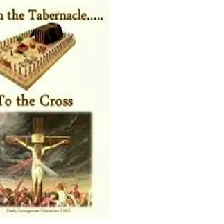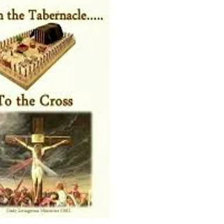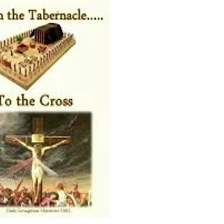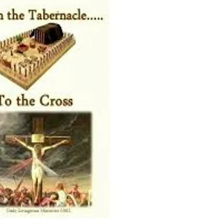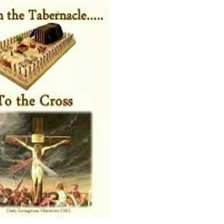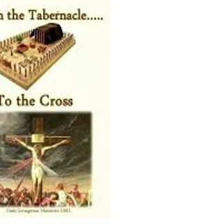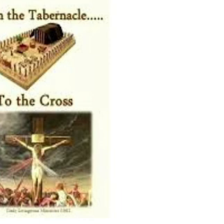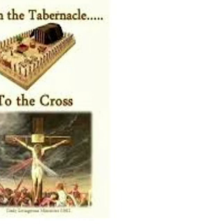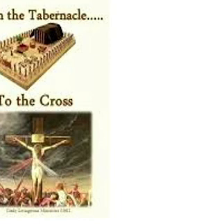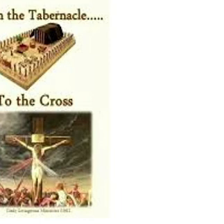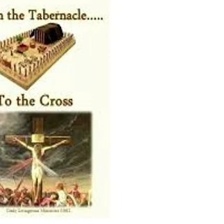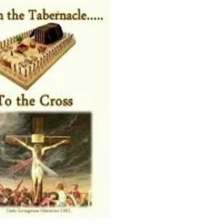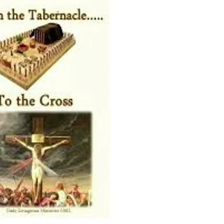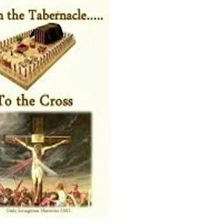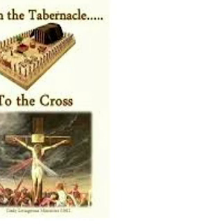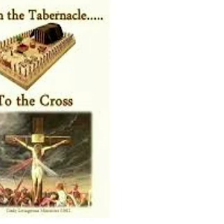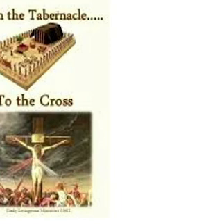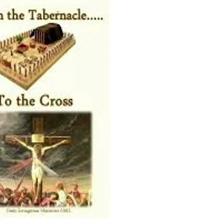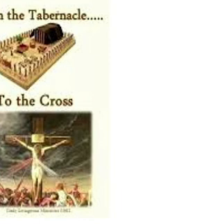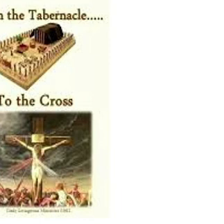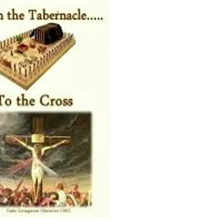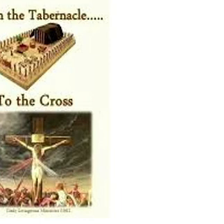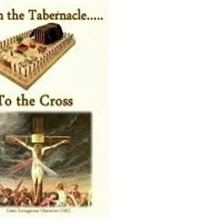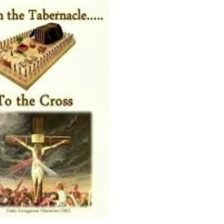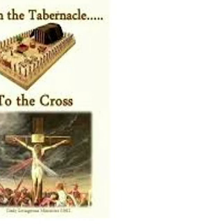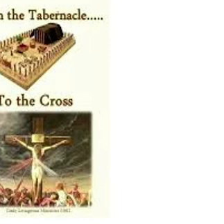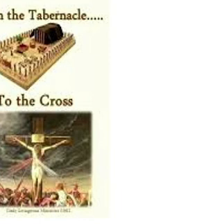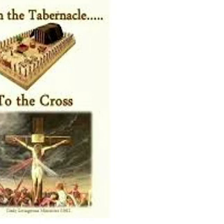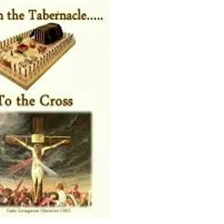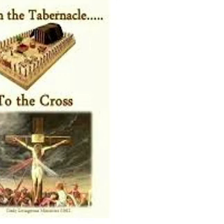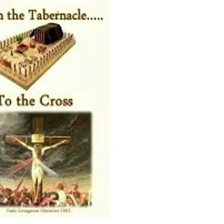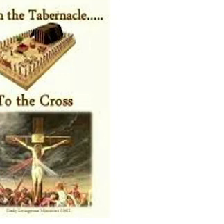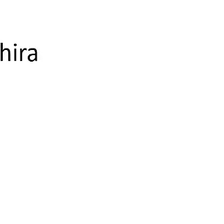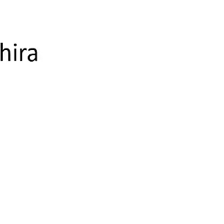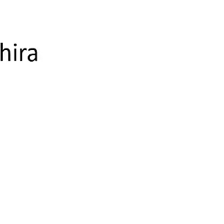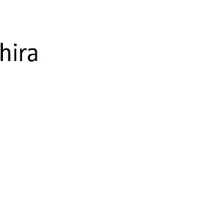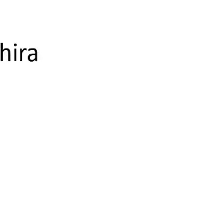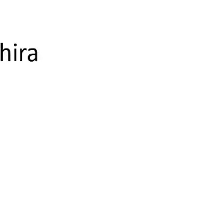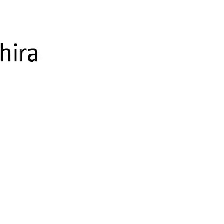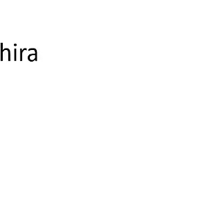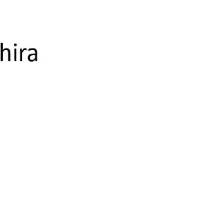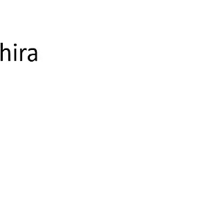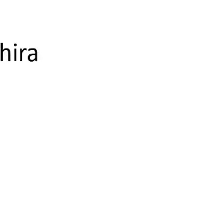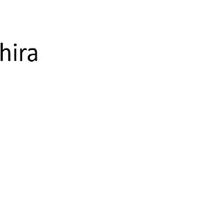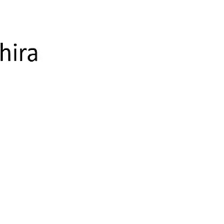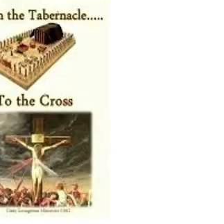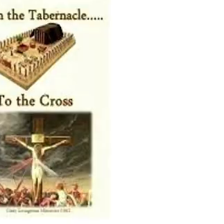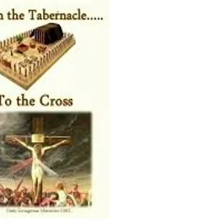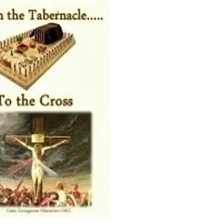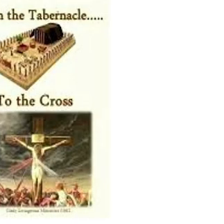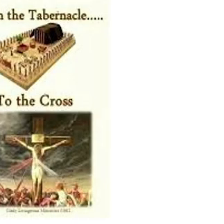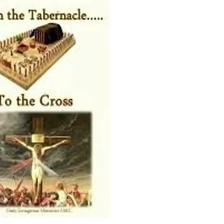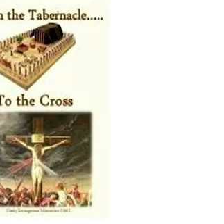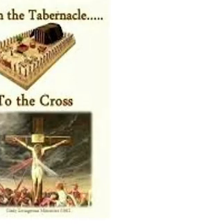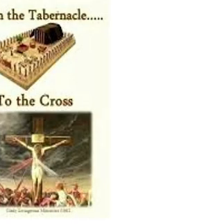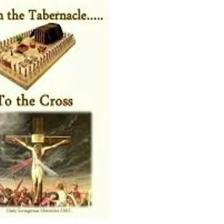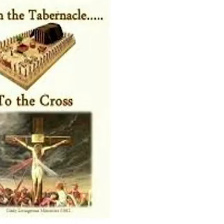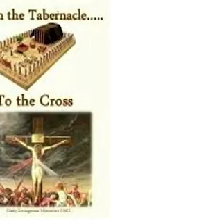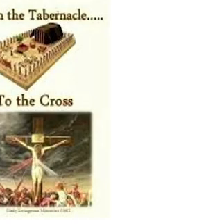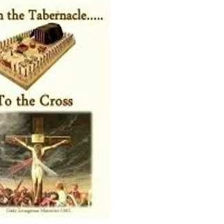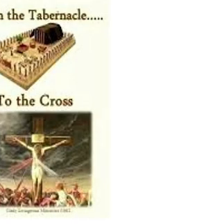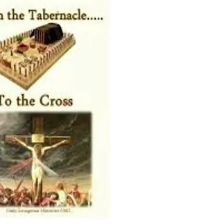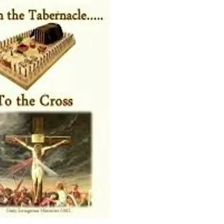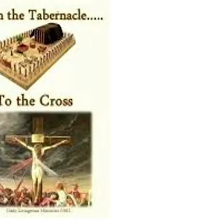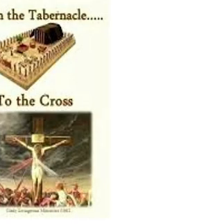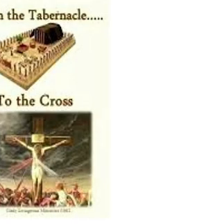then the altar of incense and then it goes right up to the